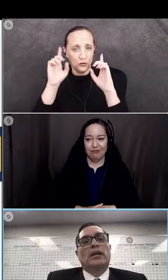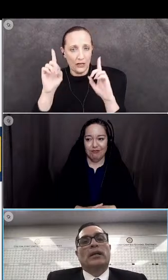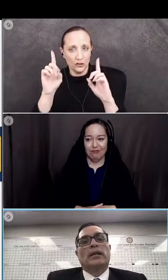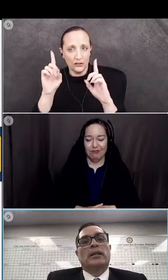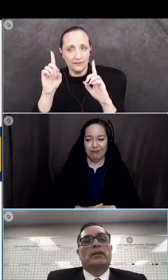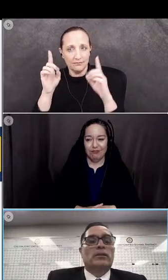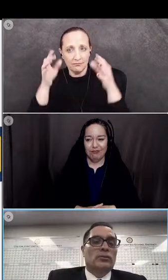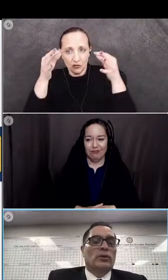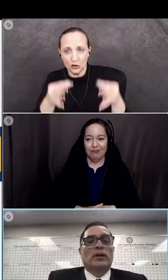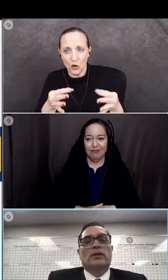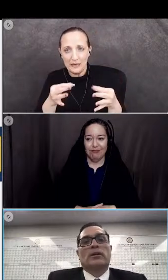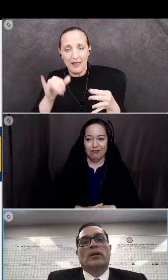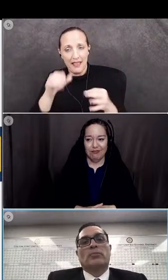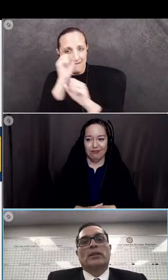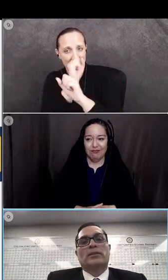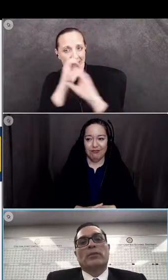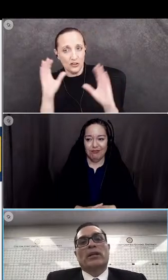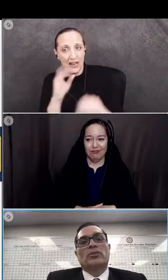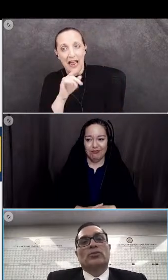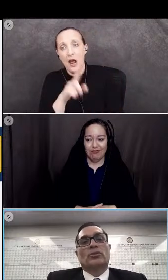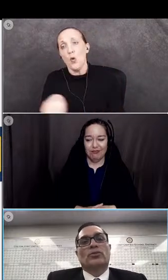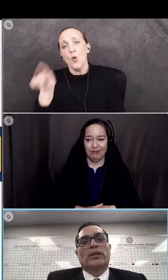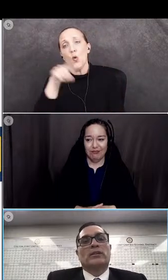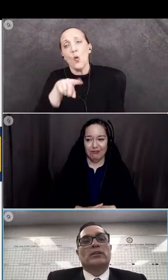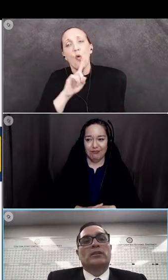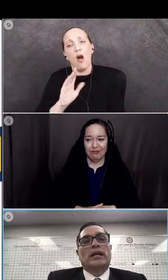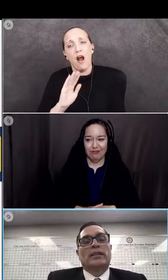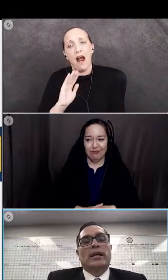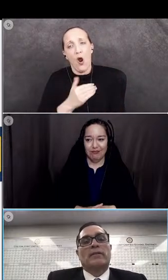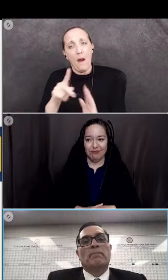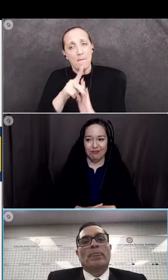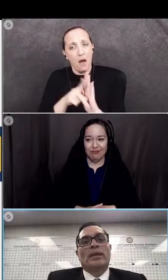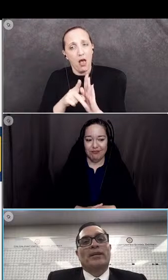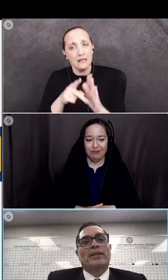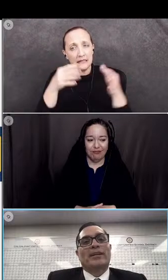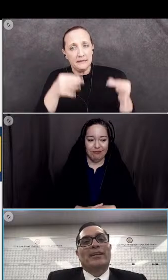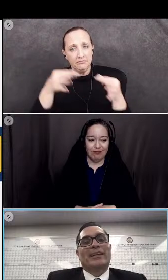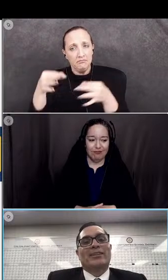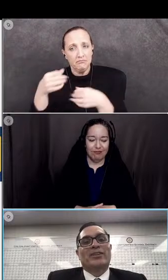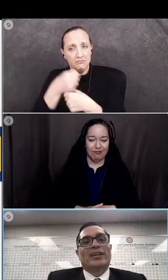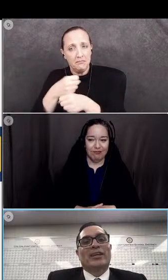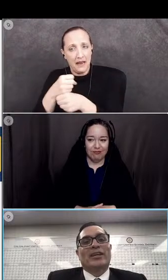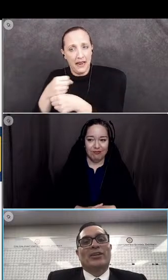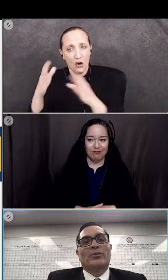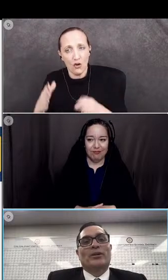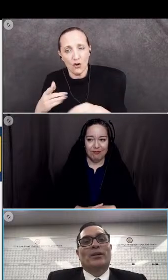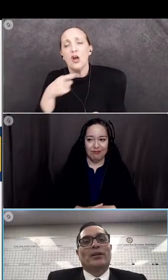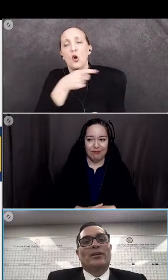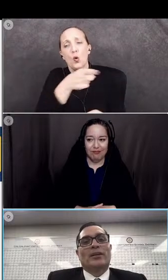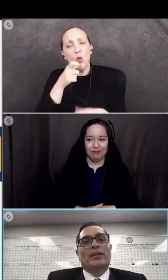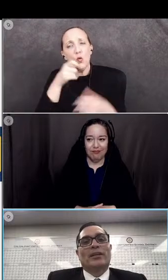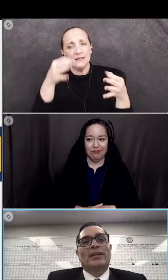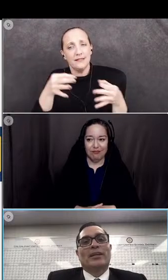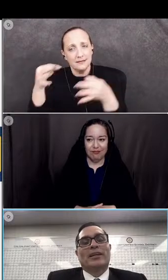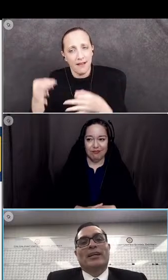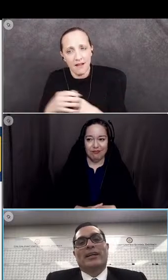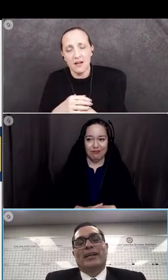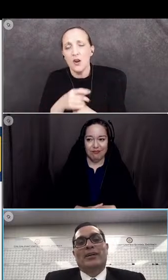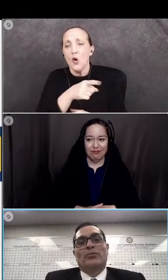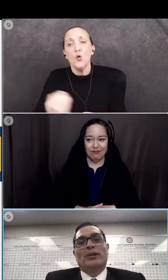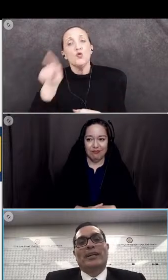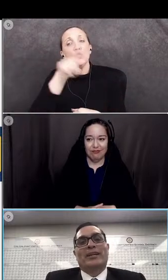uh and you are our policy makers so you get to decide that uh like to say that you are the